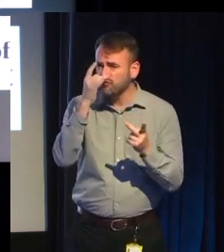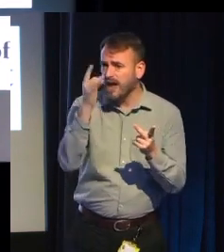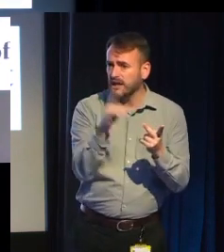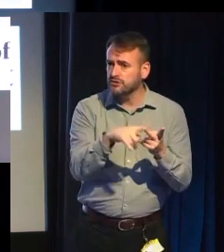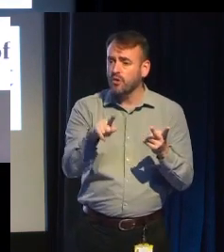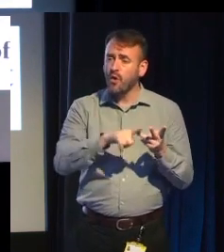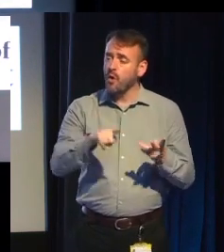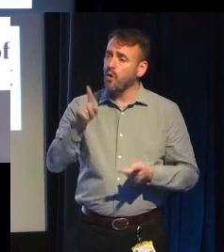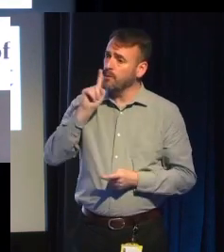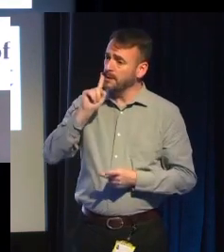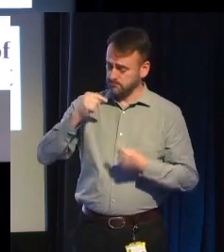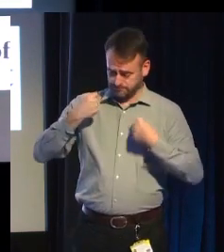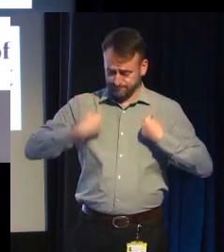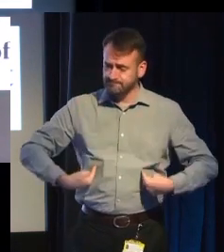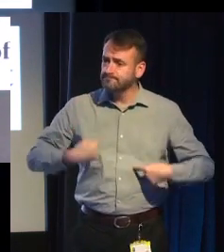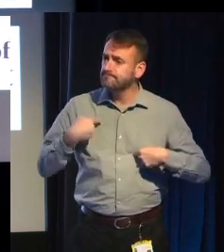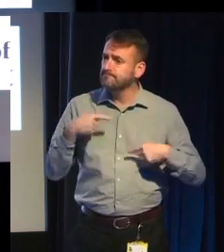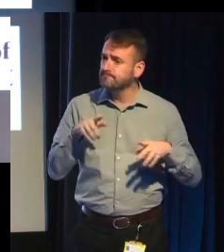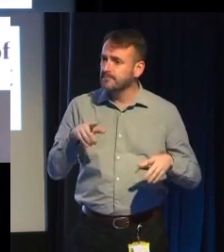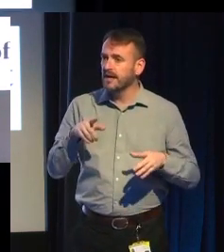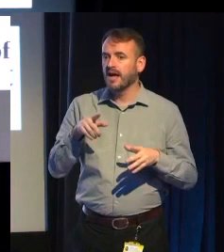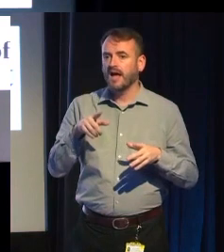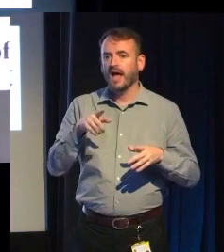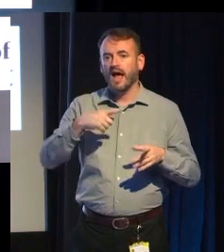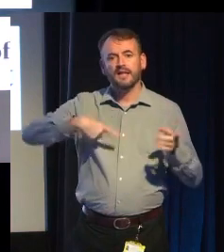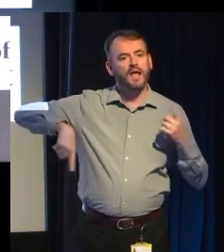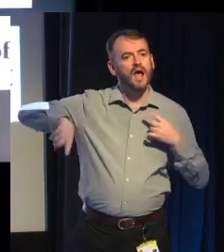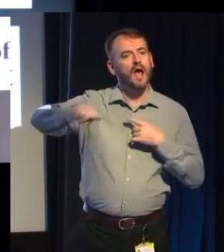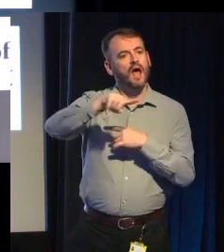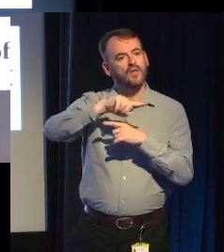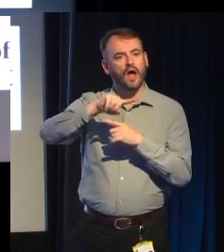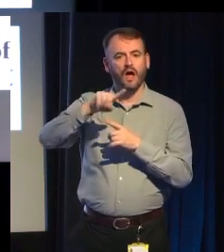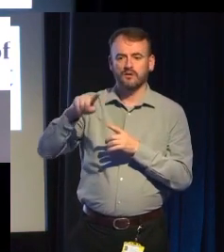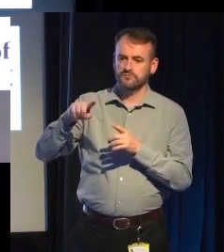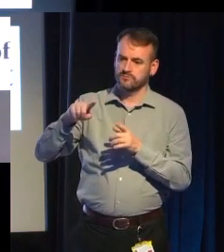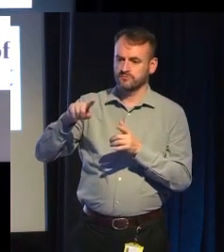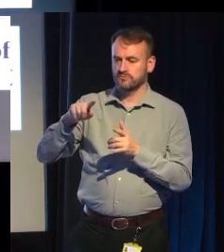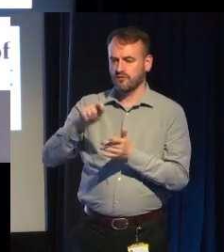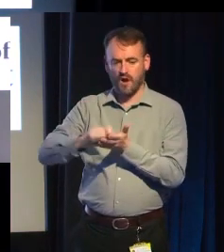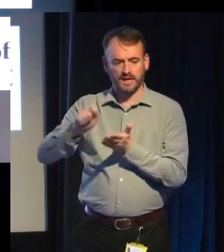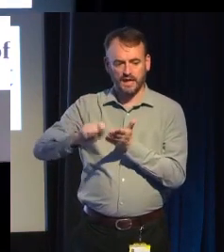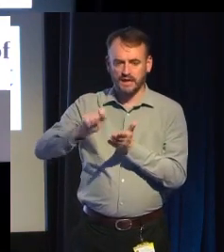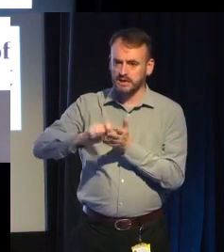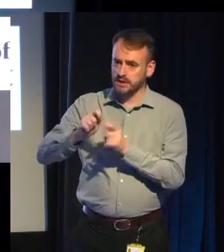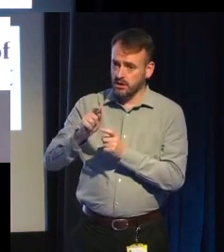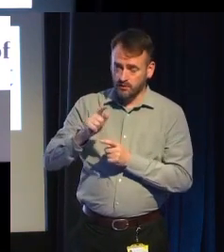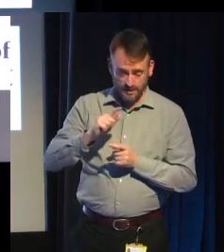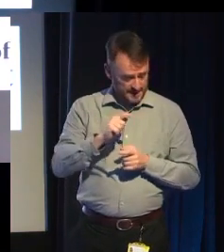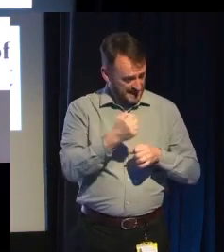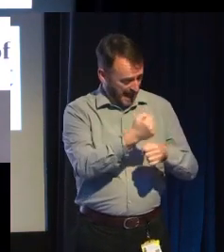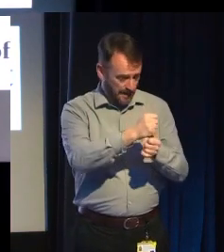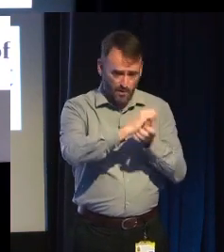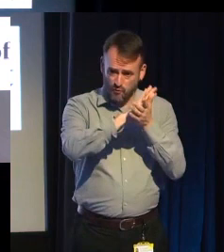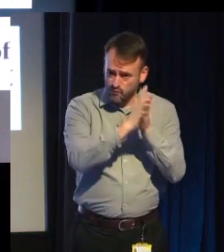and the SJWs among us ruining games? So I think we've been sort of caught,